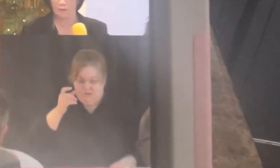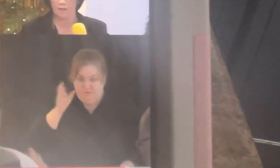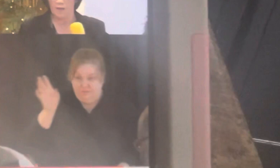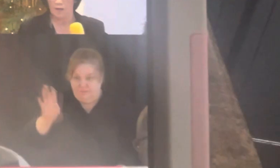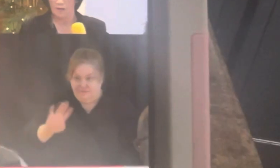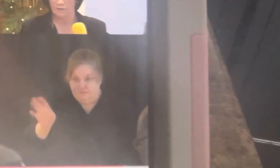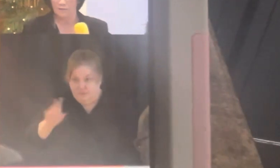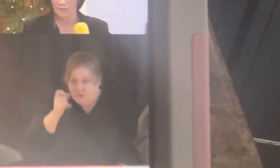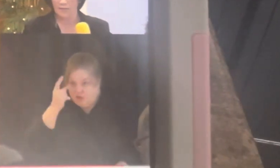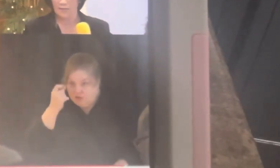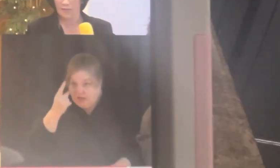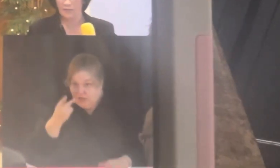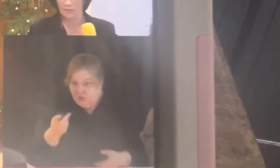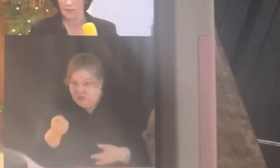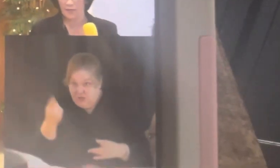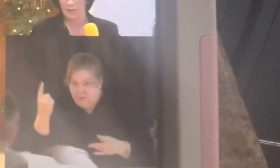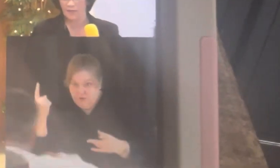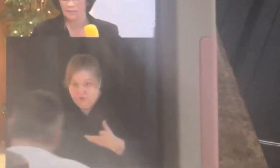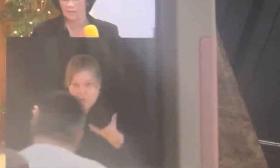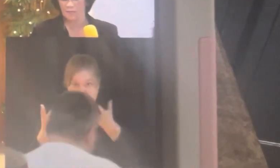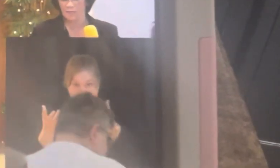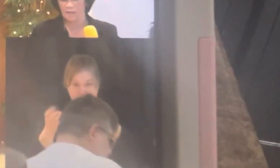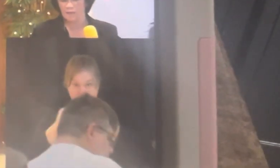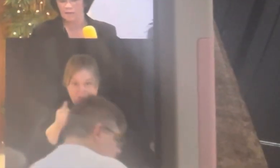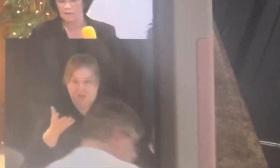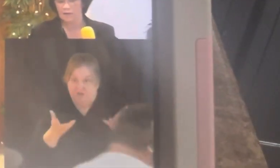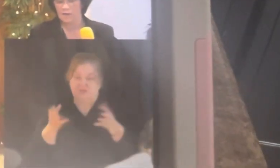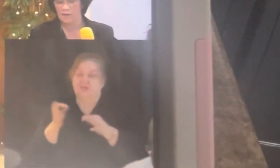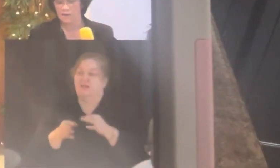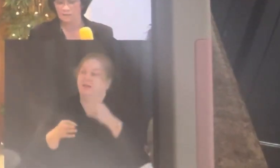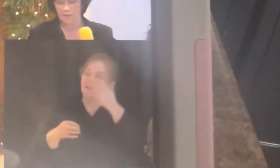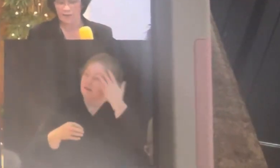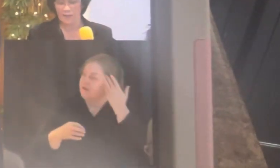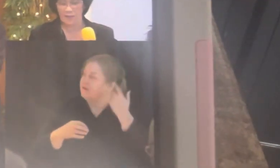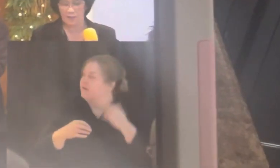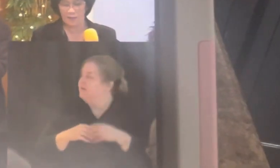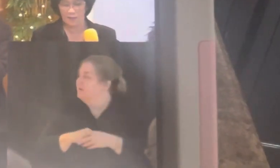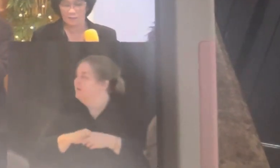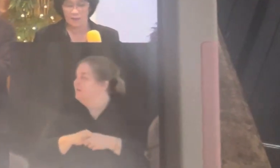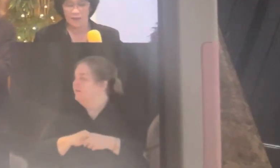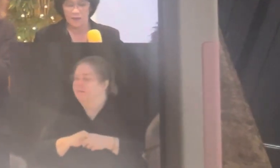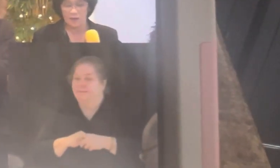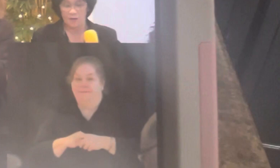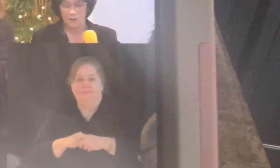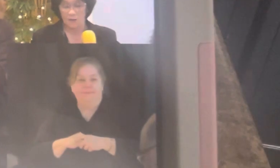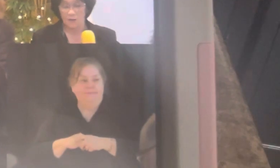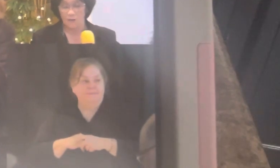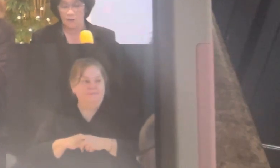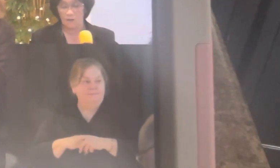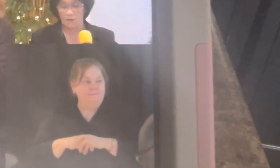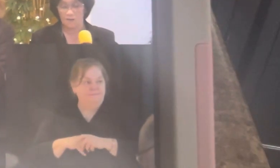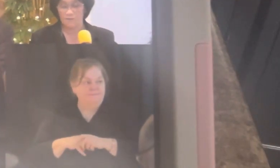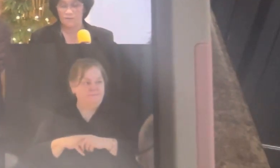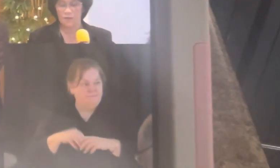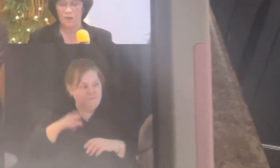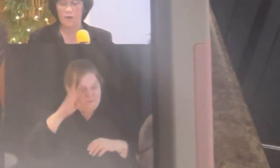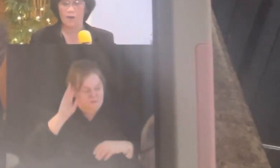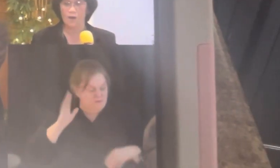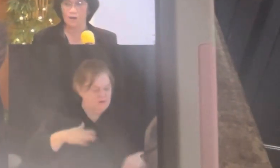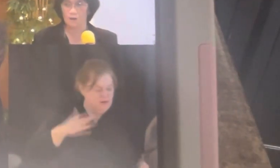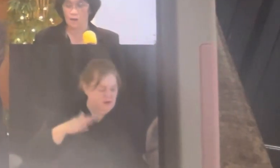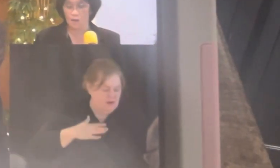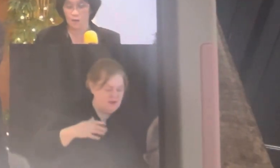I feel the sacred flame, all the